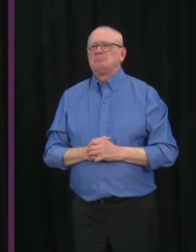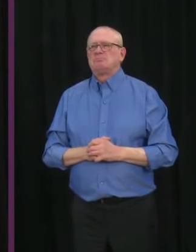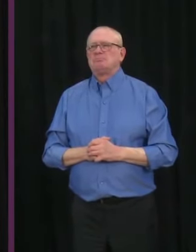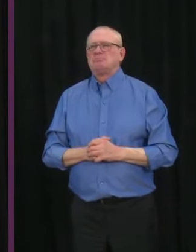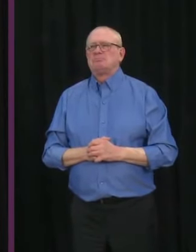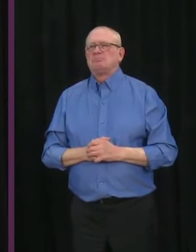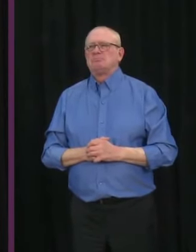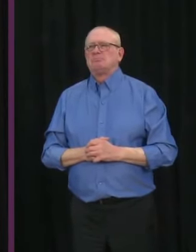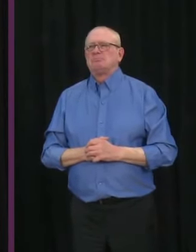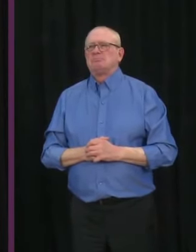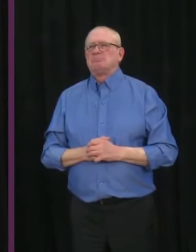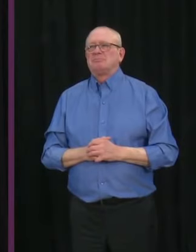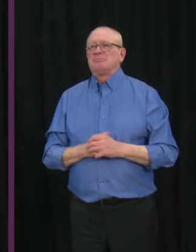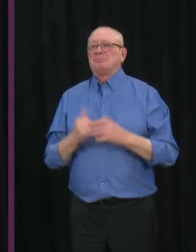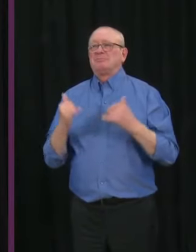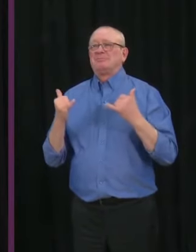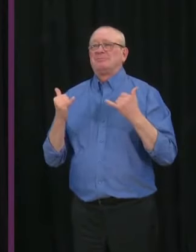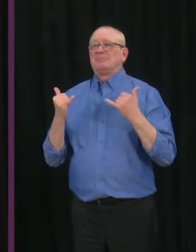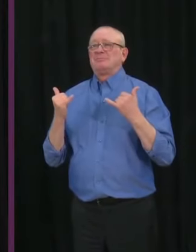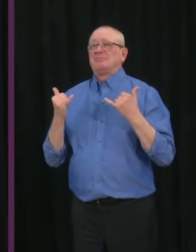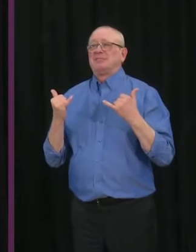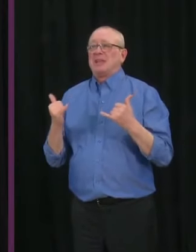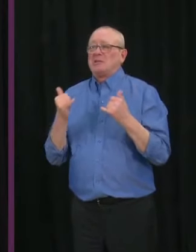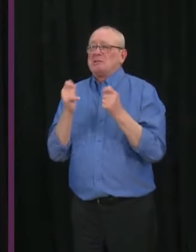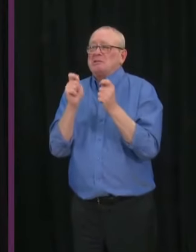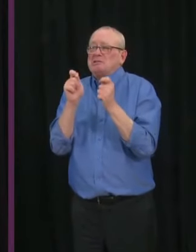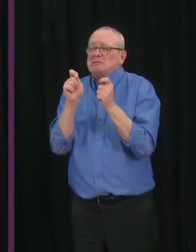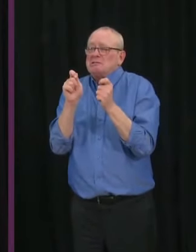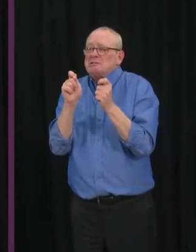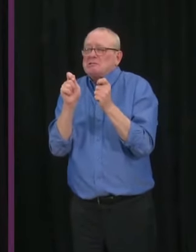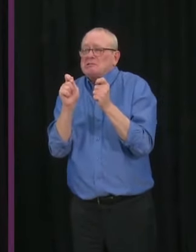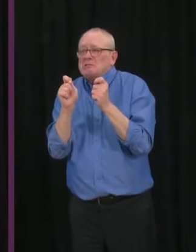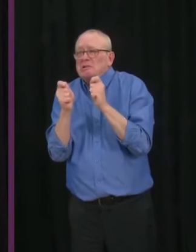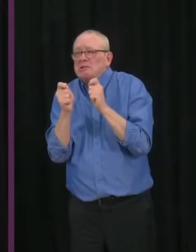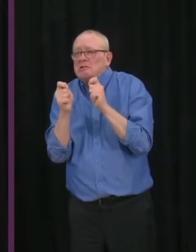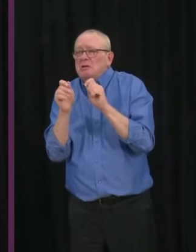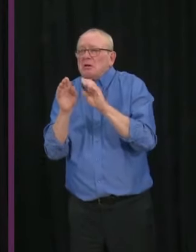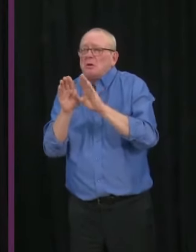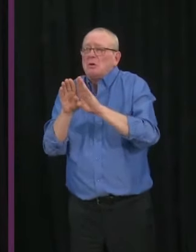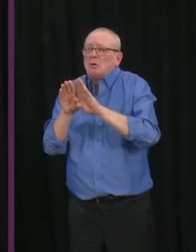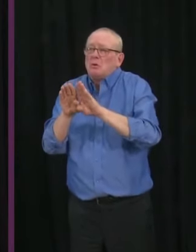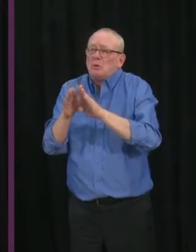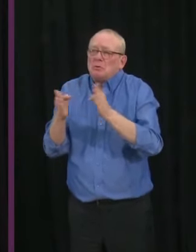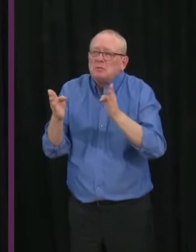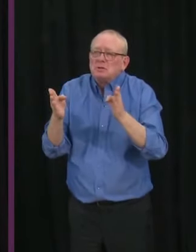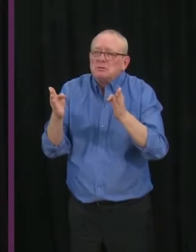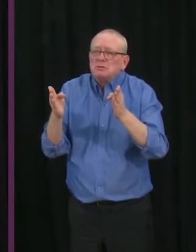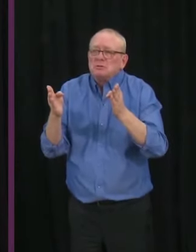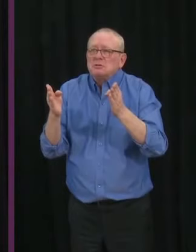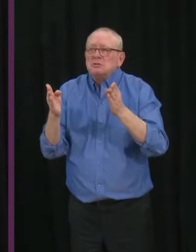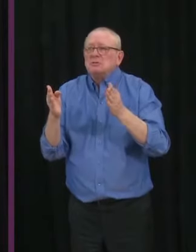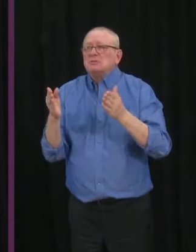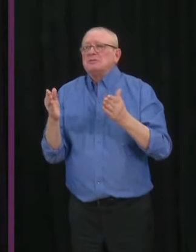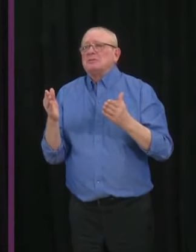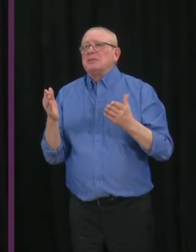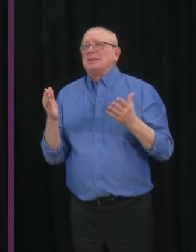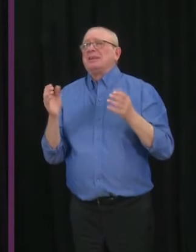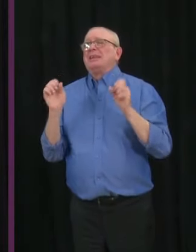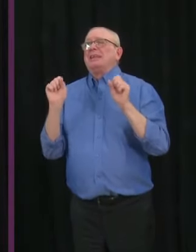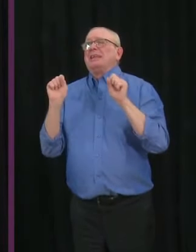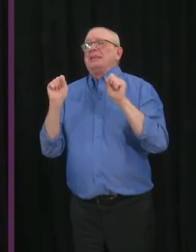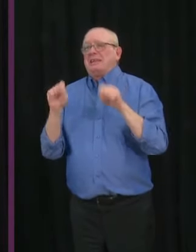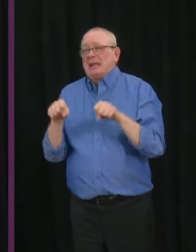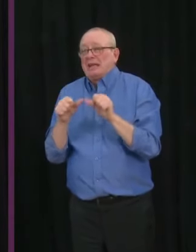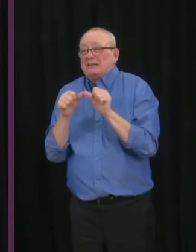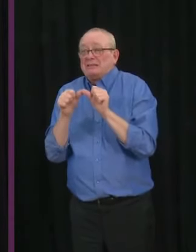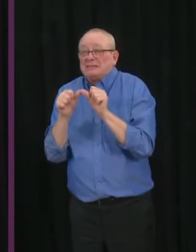to begin starting to lift some of the limits is entirely dependent on all of us continuing to follow the measures in